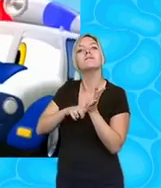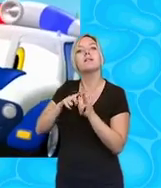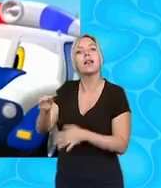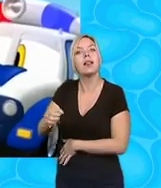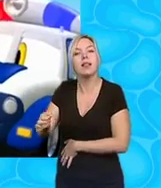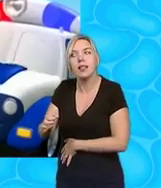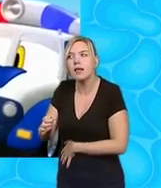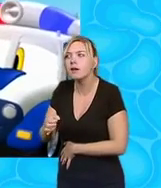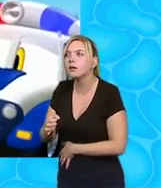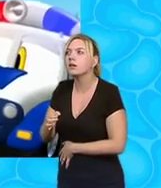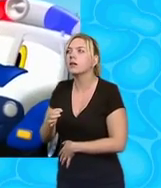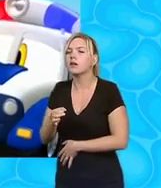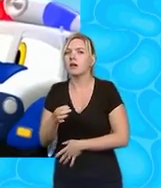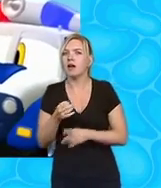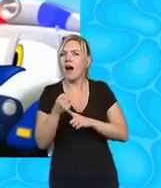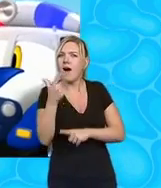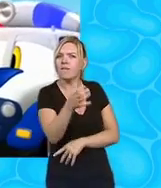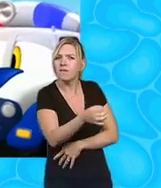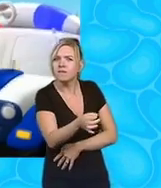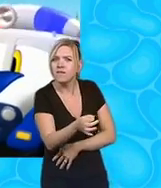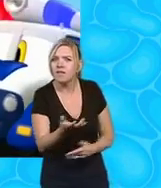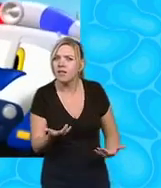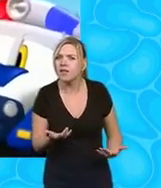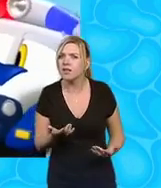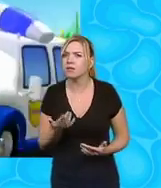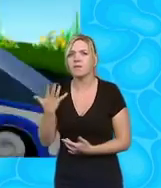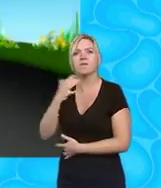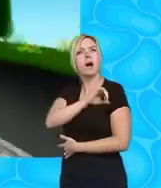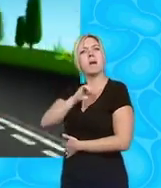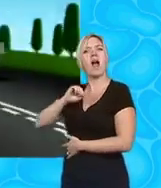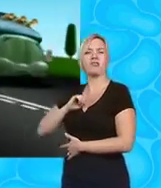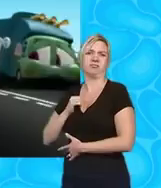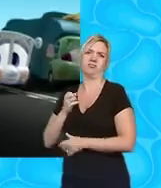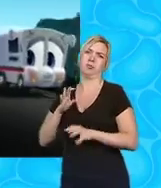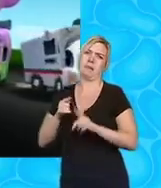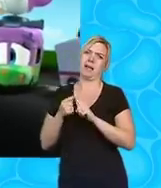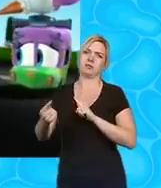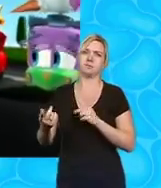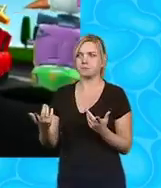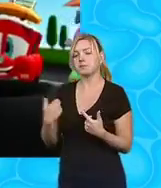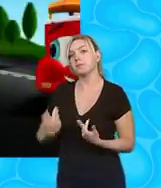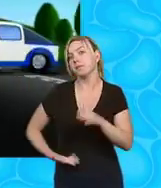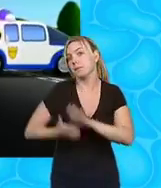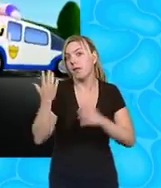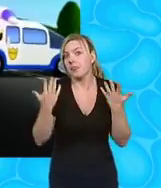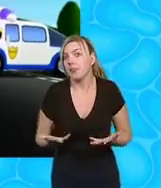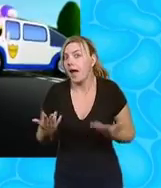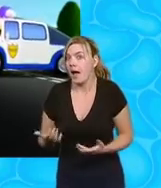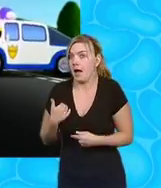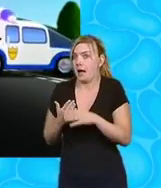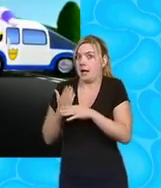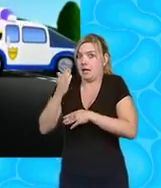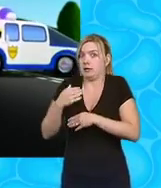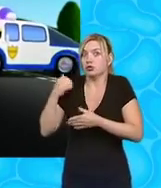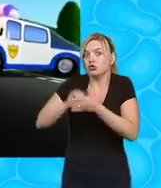how far's Farville five miles not far I've got to go now I've got to get to the fix-it